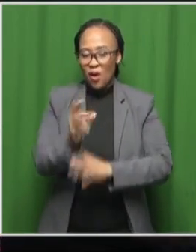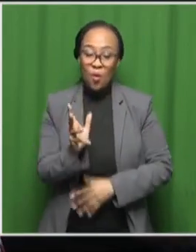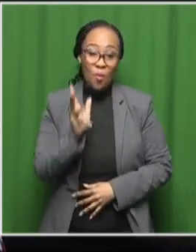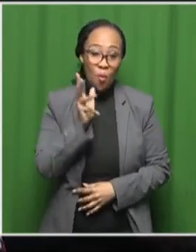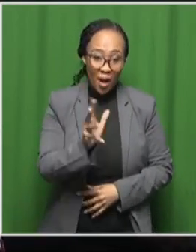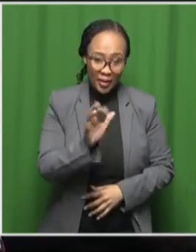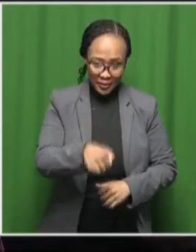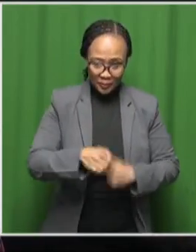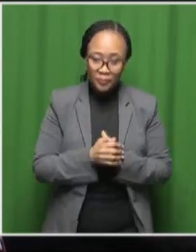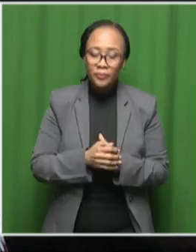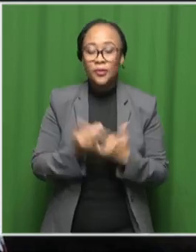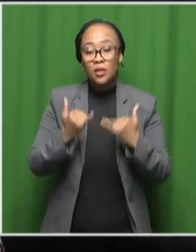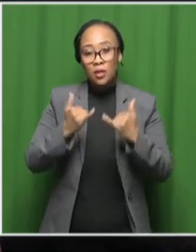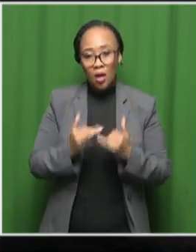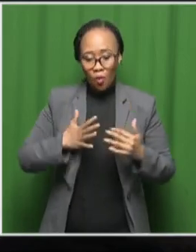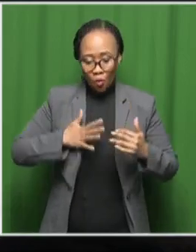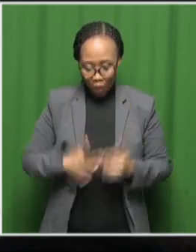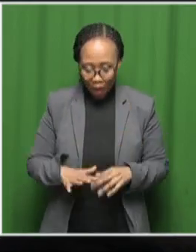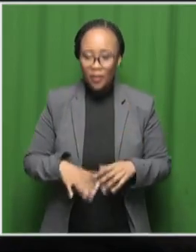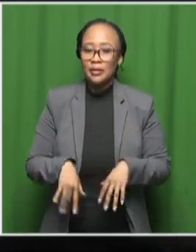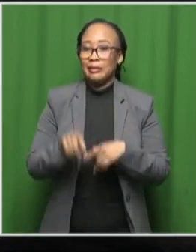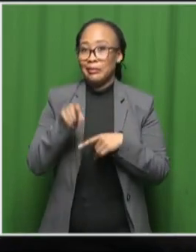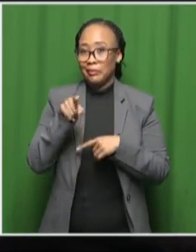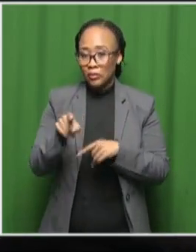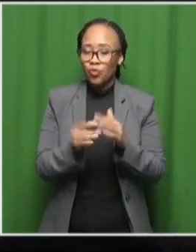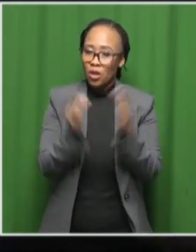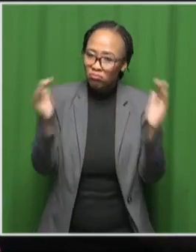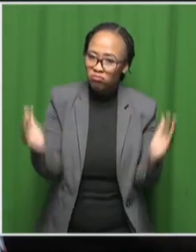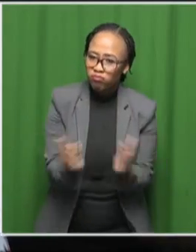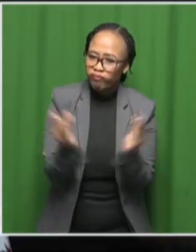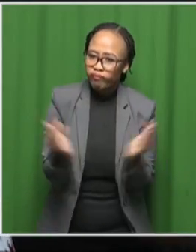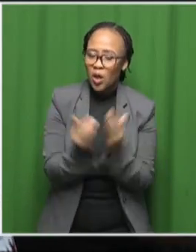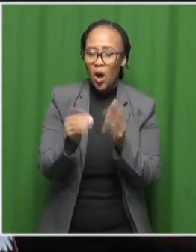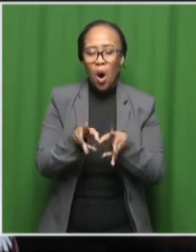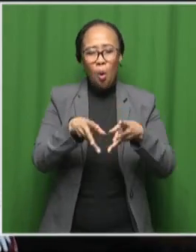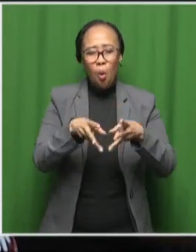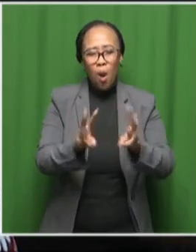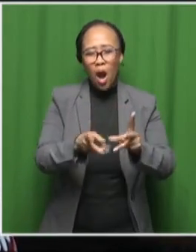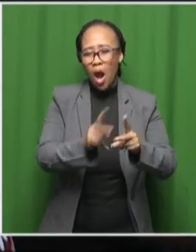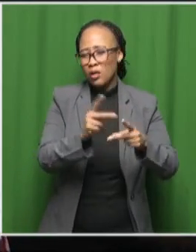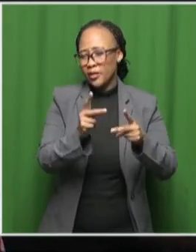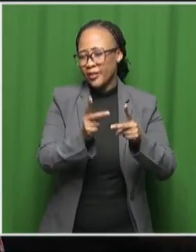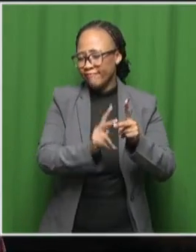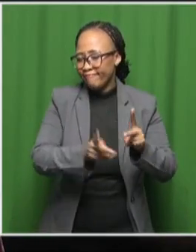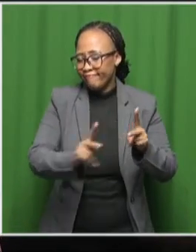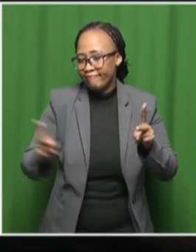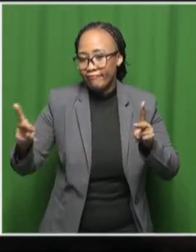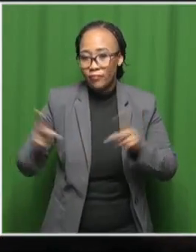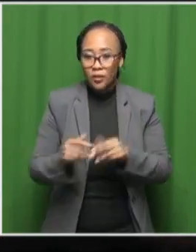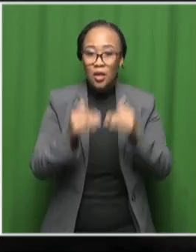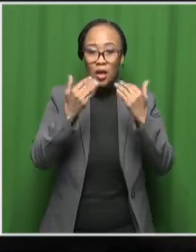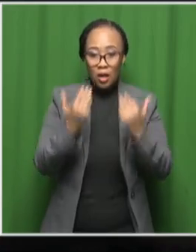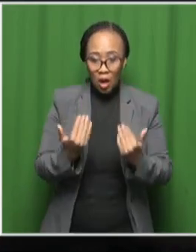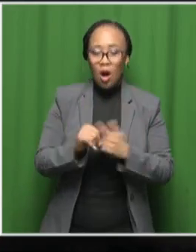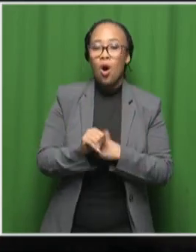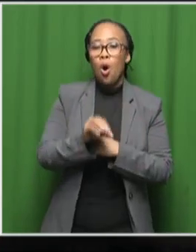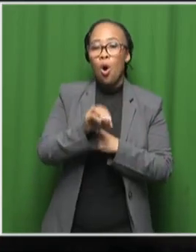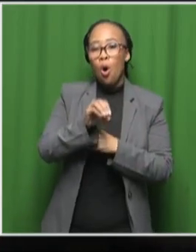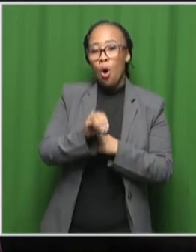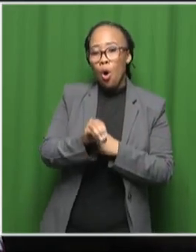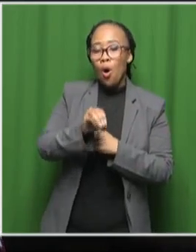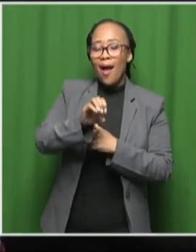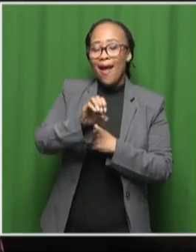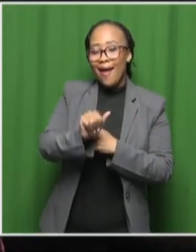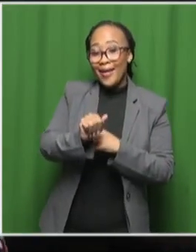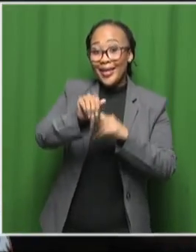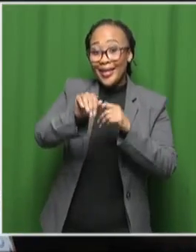is promote astronomy in various ways as the I use an international office the OAE exists globally so